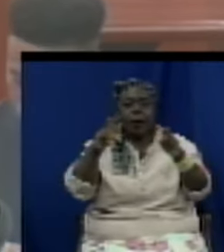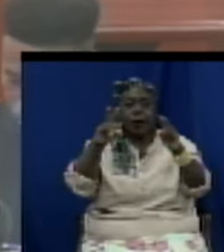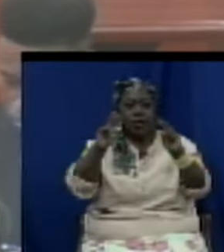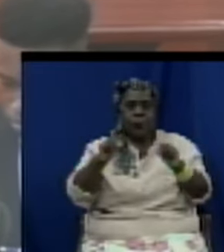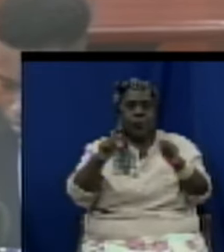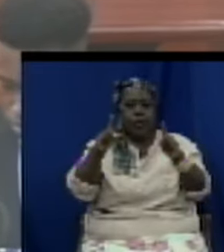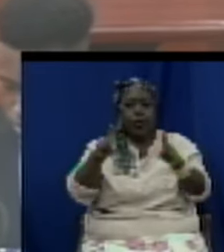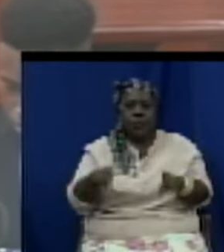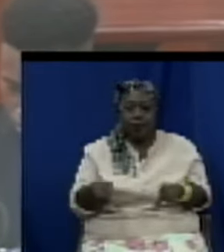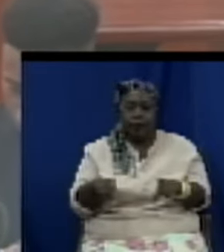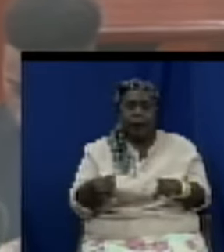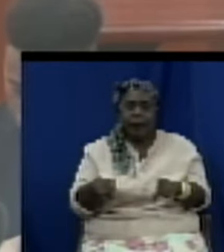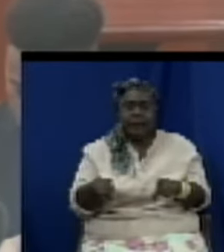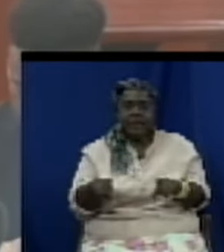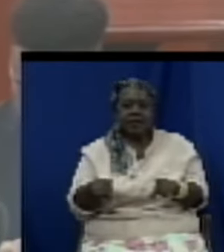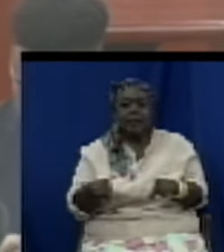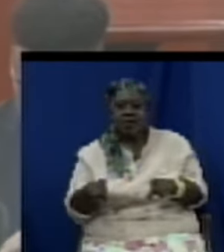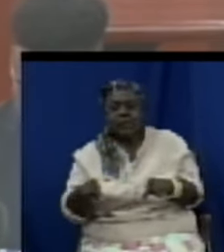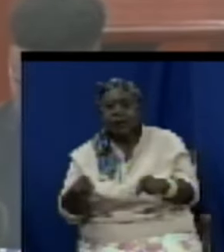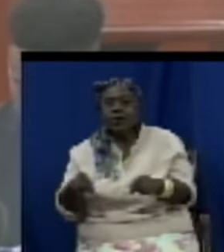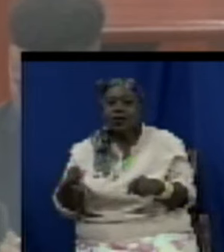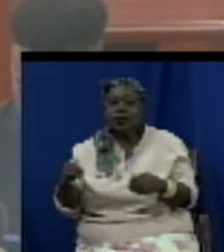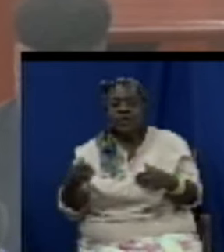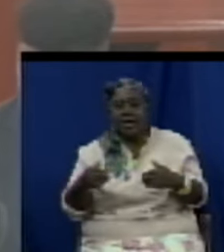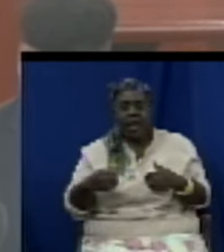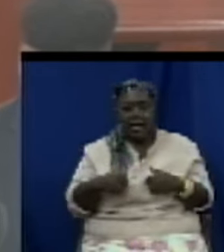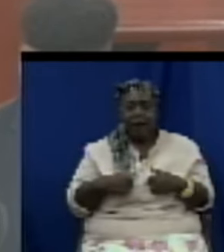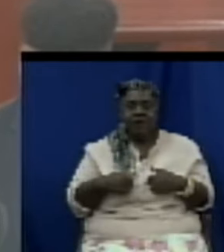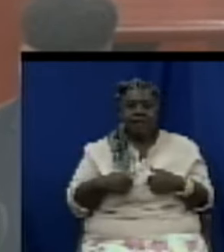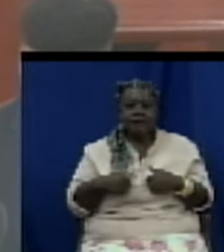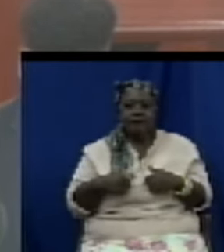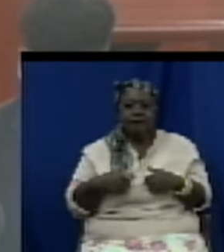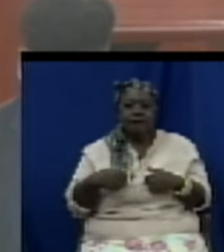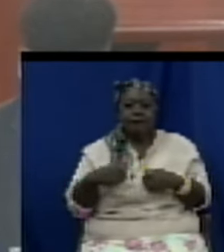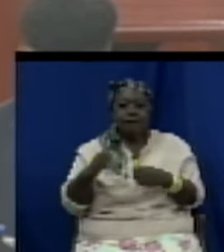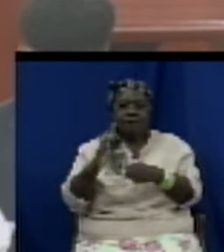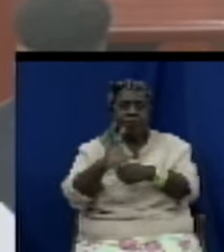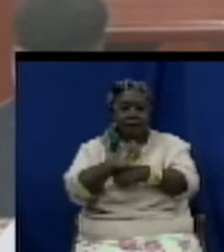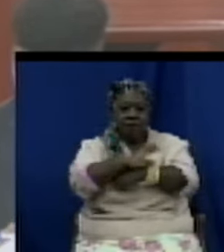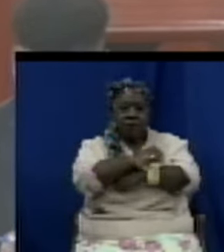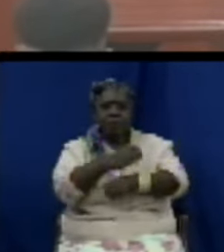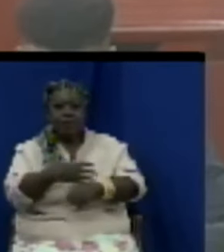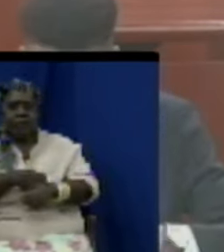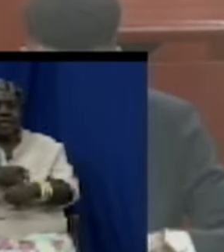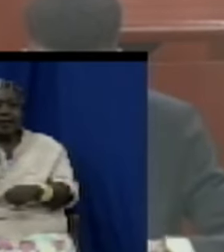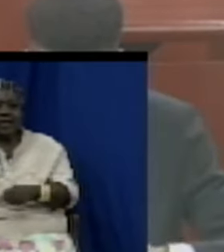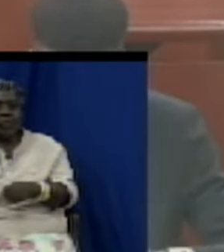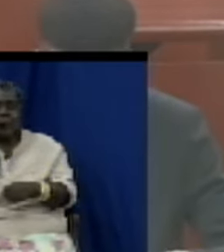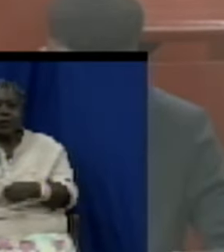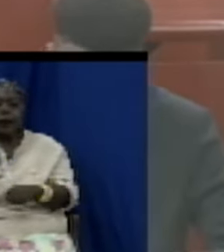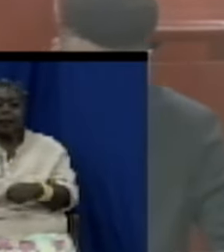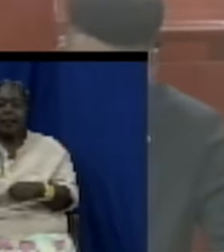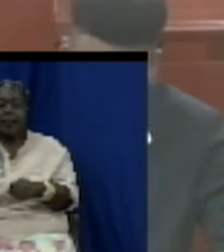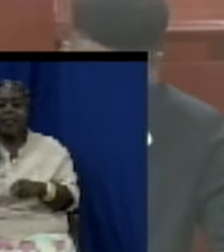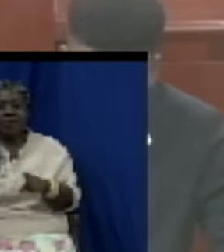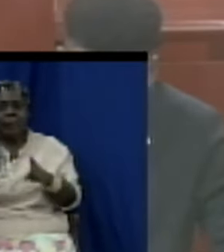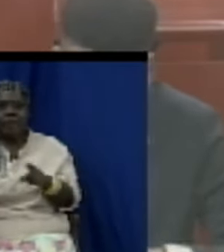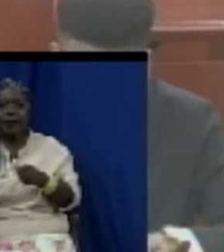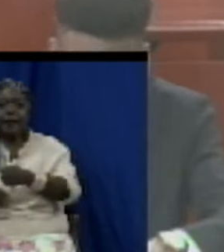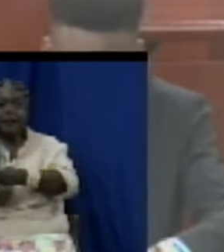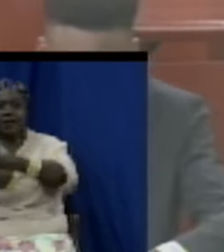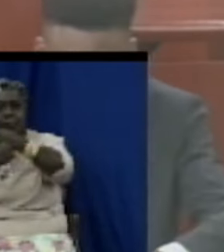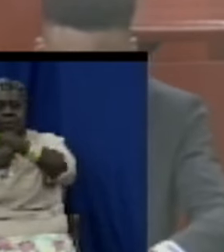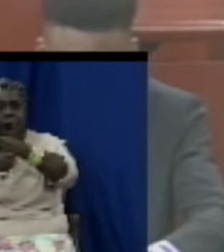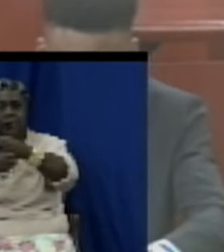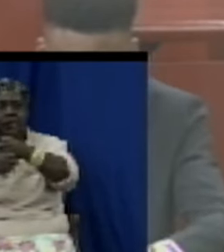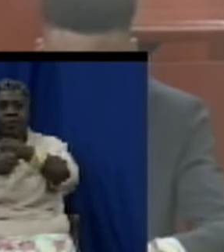serves as a reminder for providers to consider the many ways they can partner with patients and families in